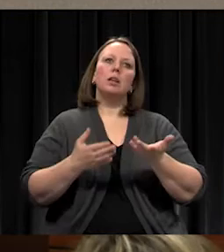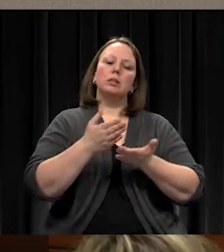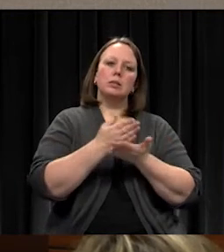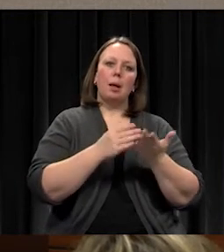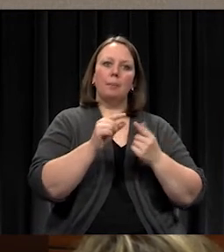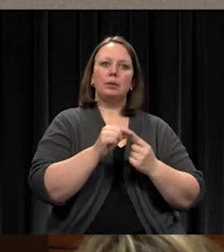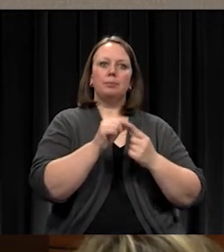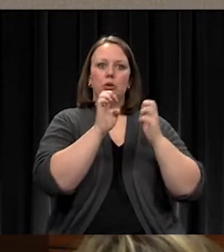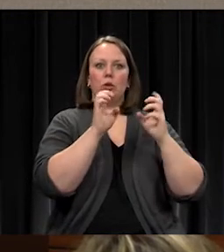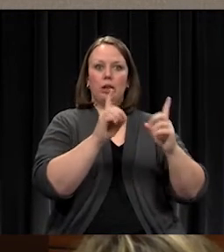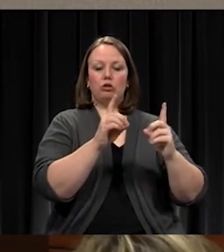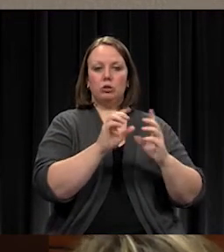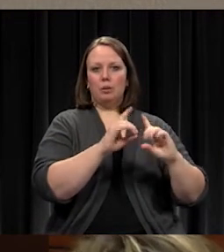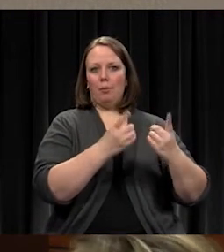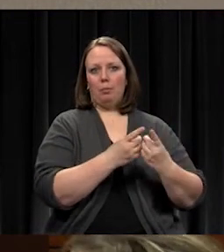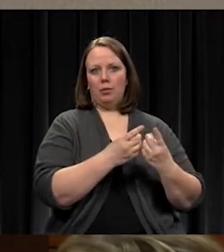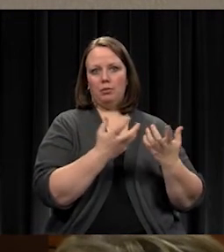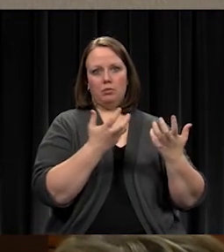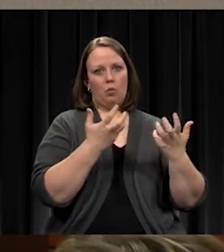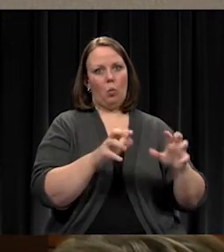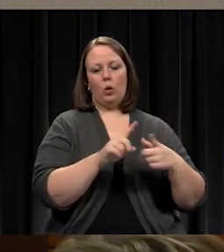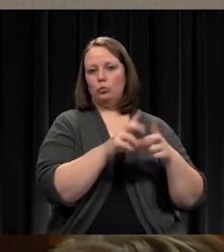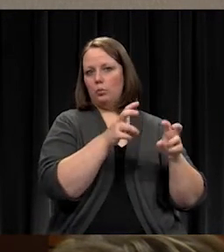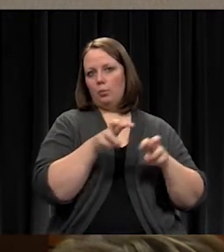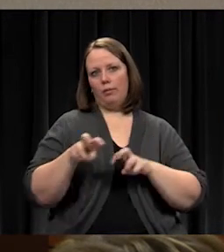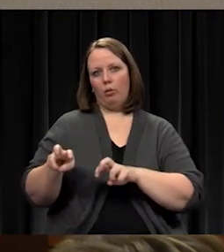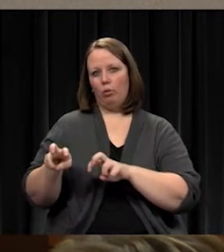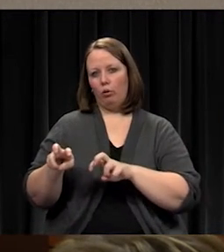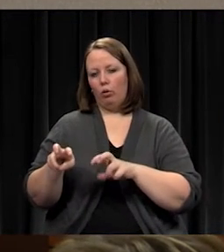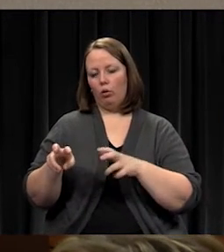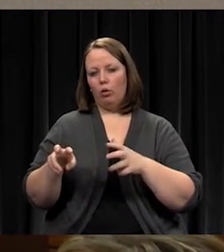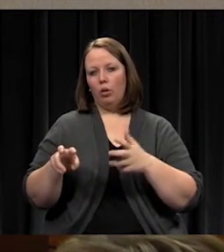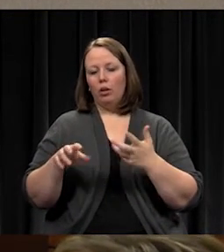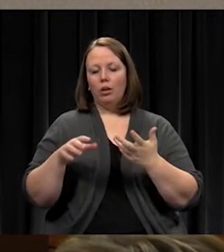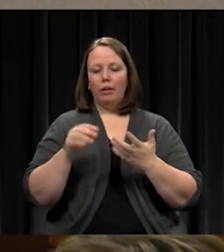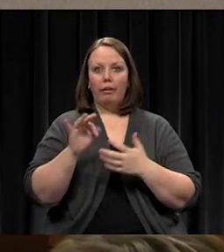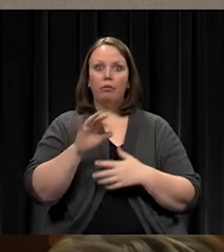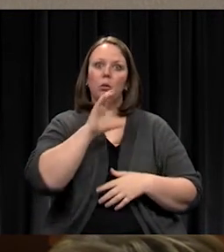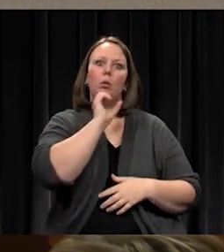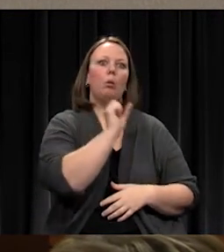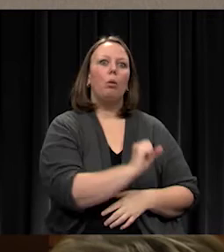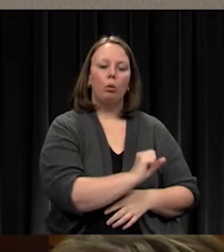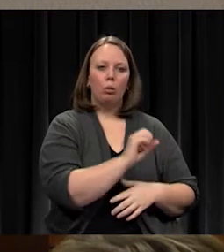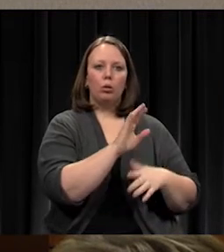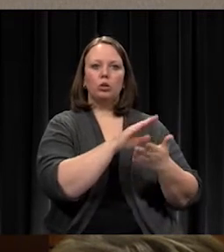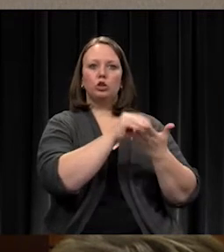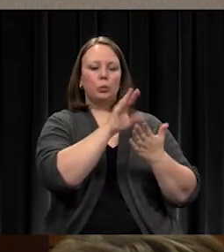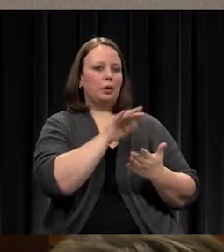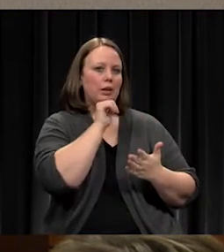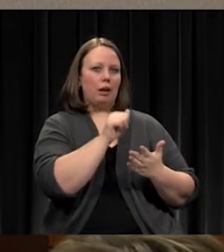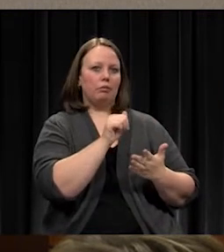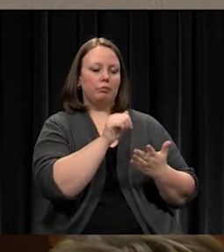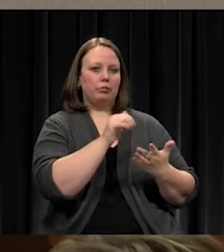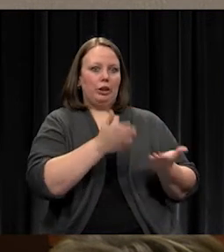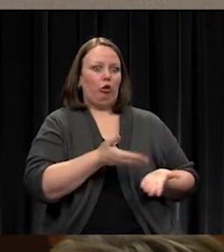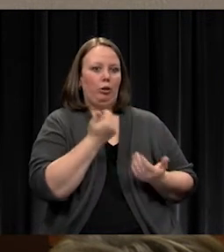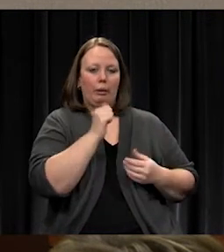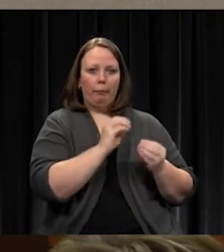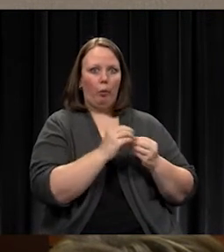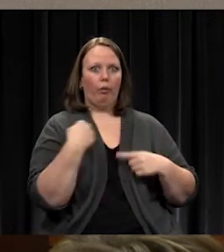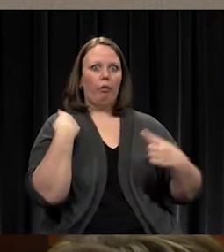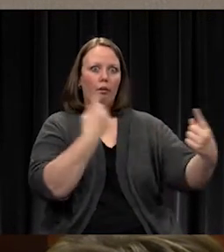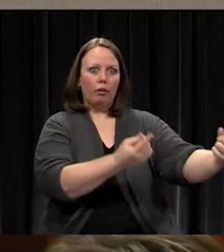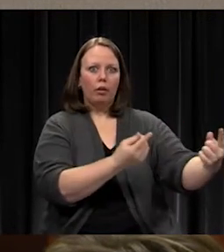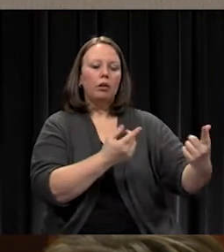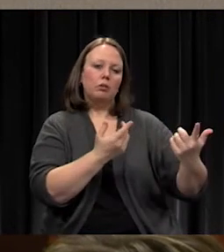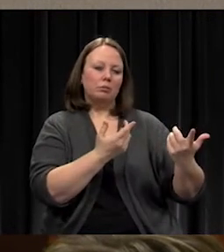not want to move over depending on the age of it and how long the students have been gone from the district. We will pull into it just like we did